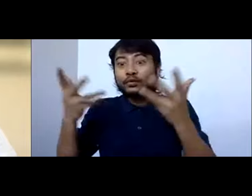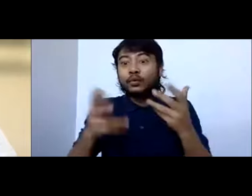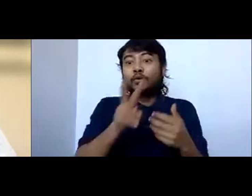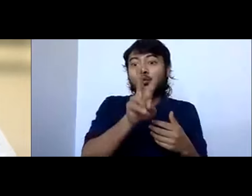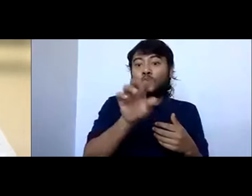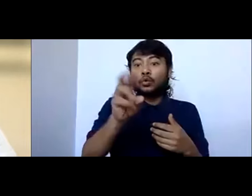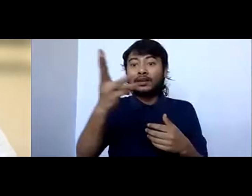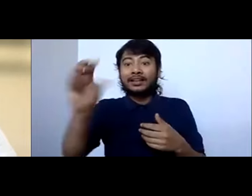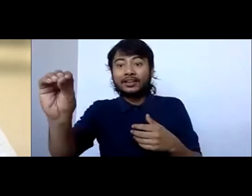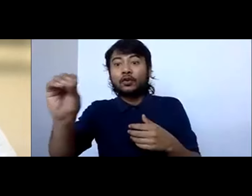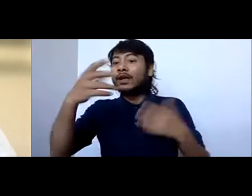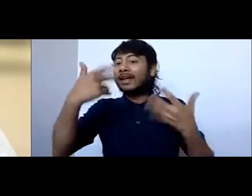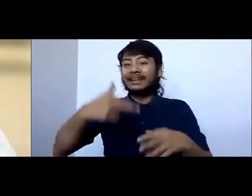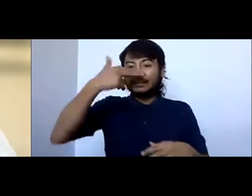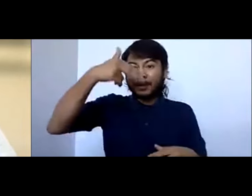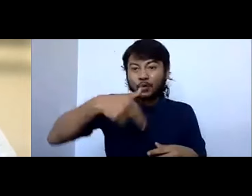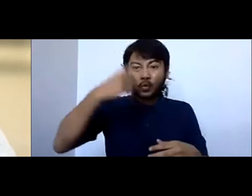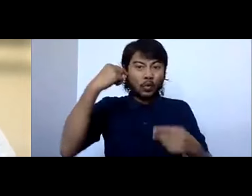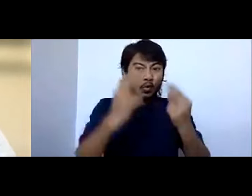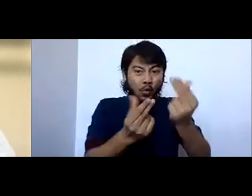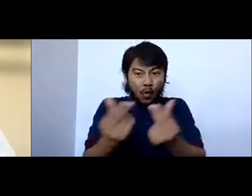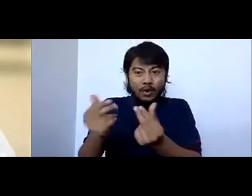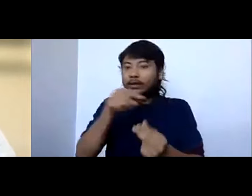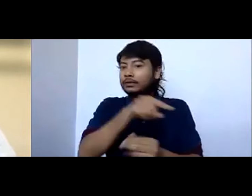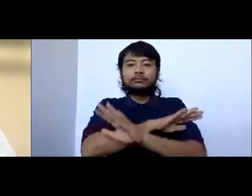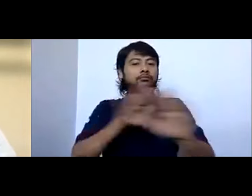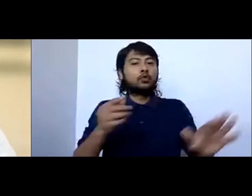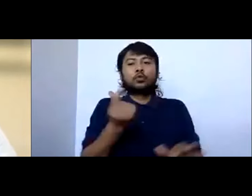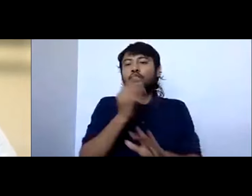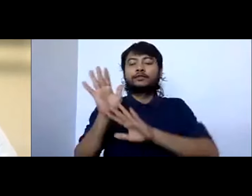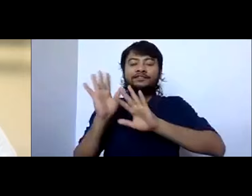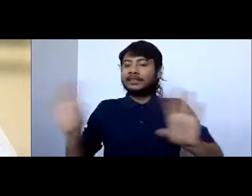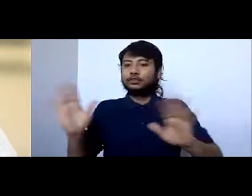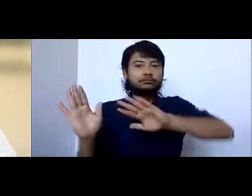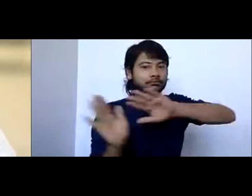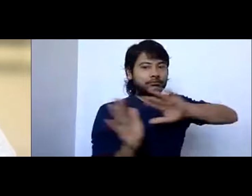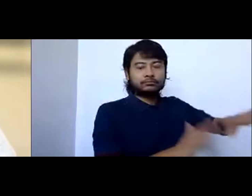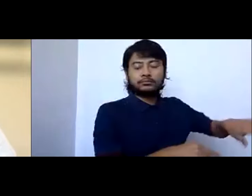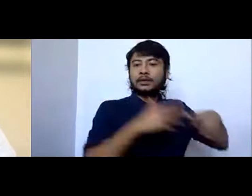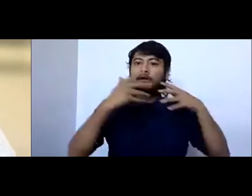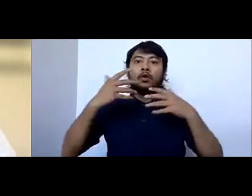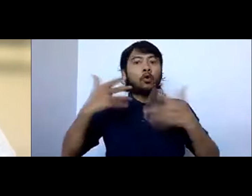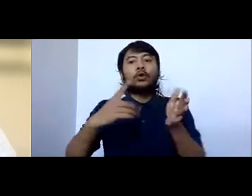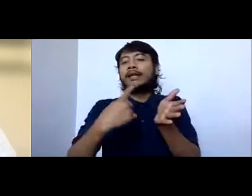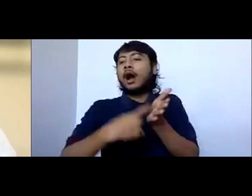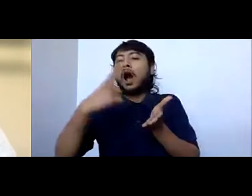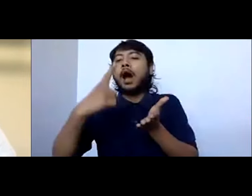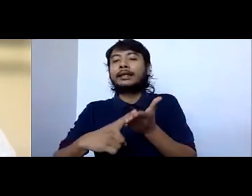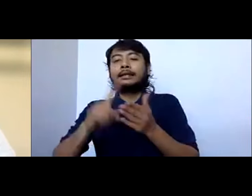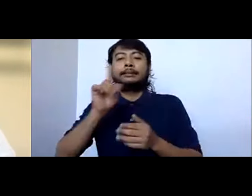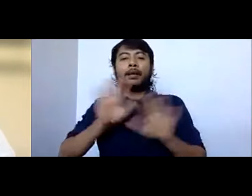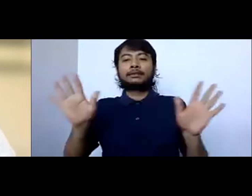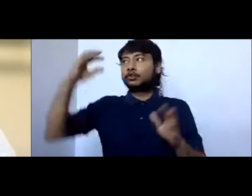and we're investing in this initiative to help us, you know, get there. We want our public sector to be carbon neutral